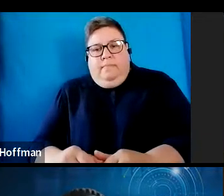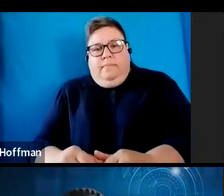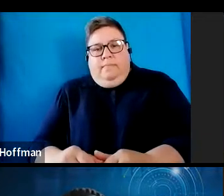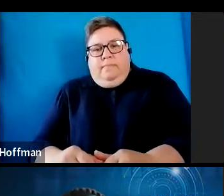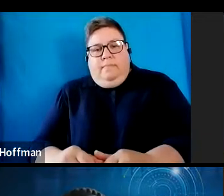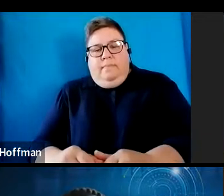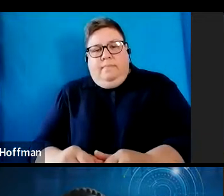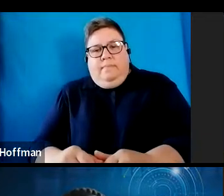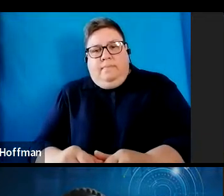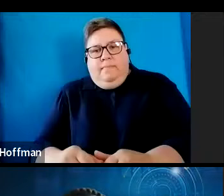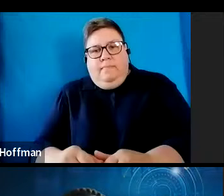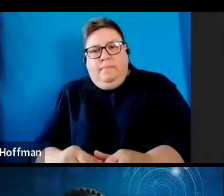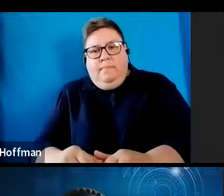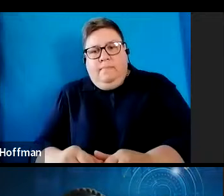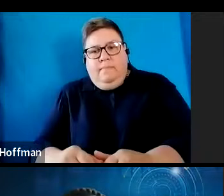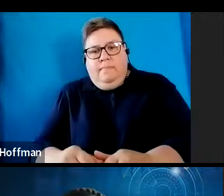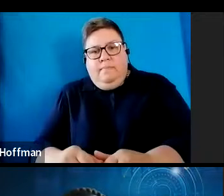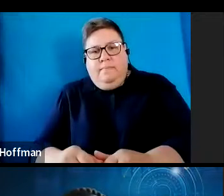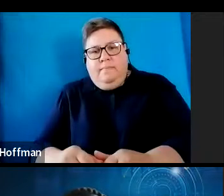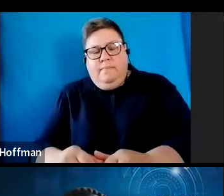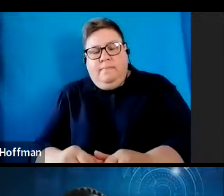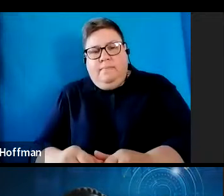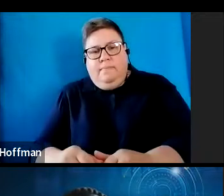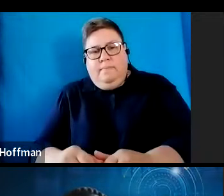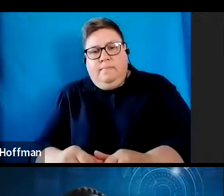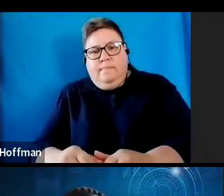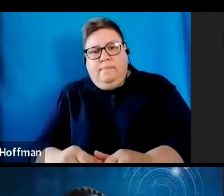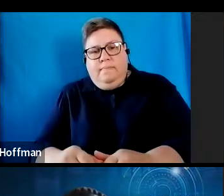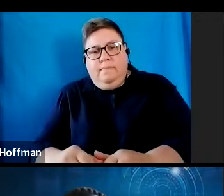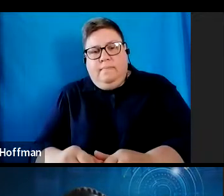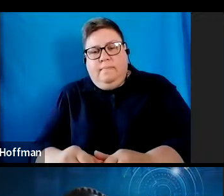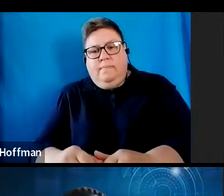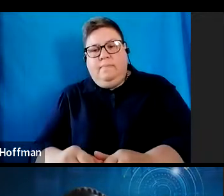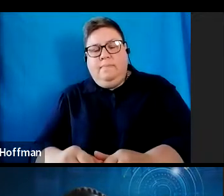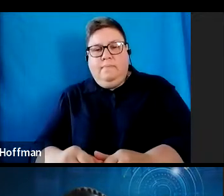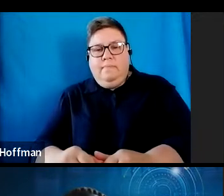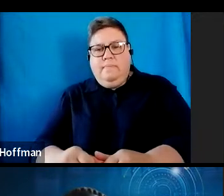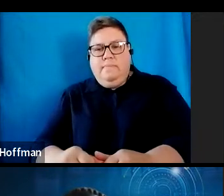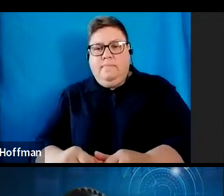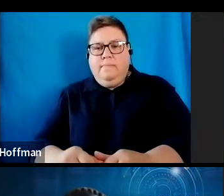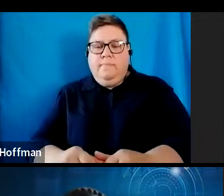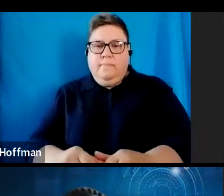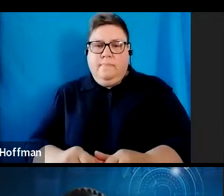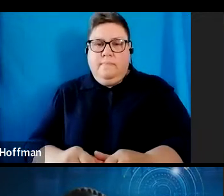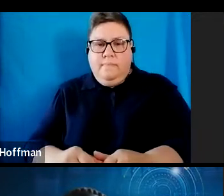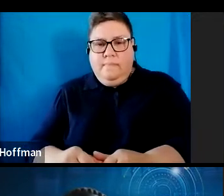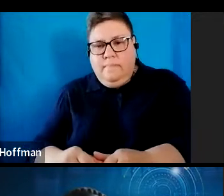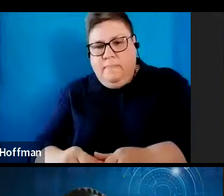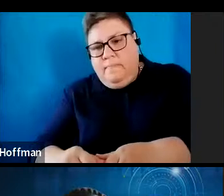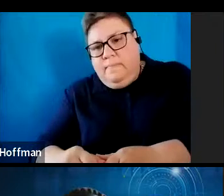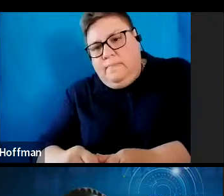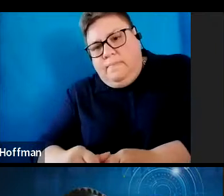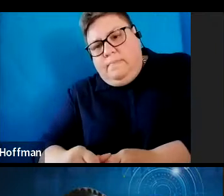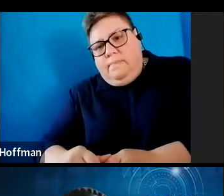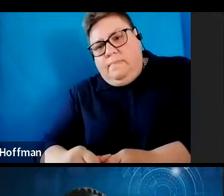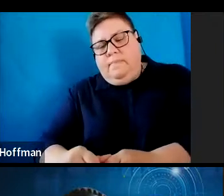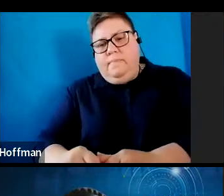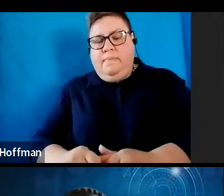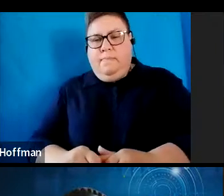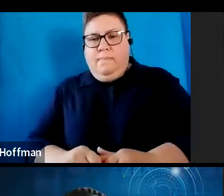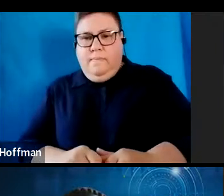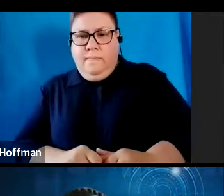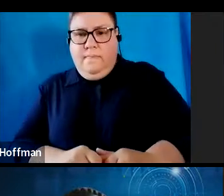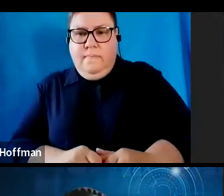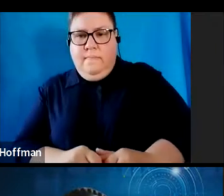for the question. Let me try. The answer to the first part of the question is, it is correct. Currently, the